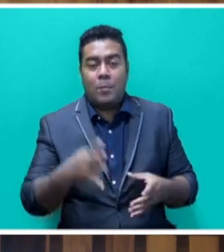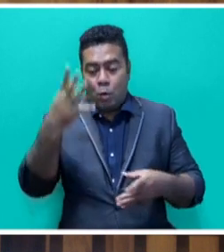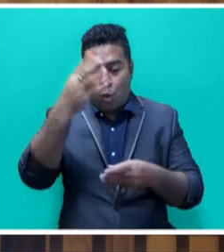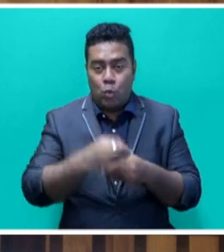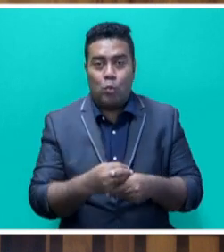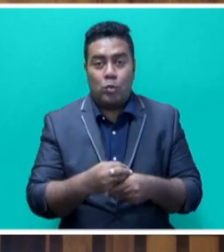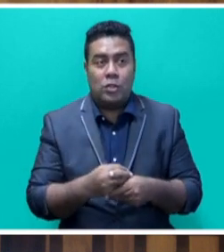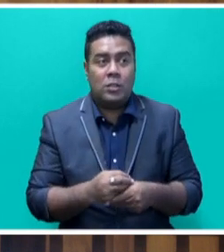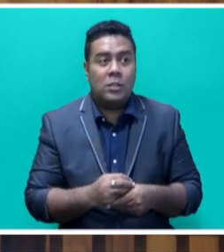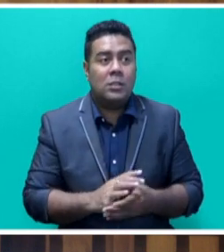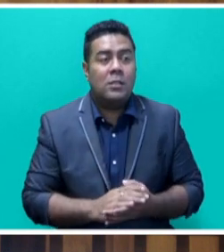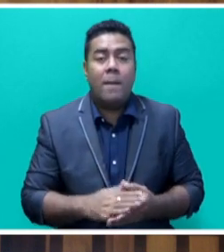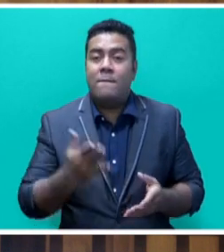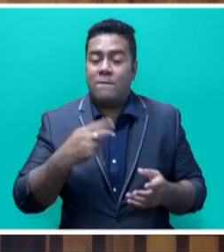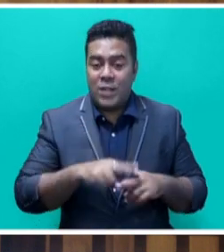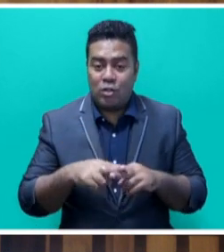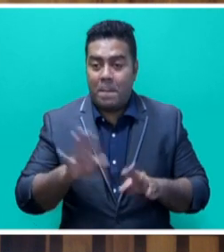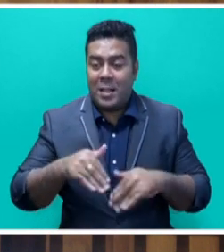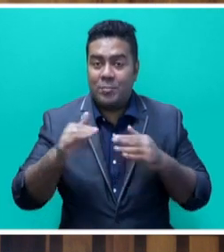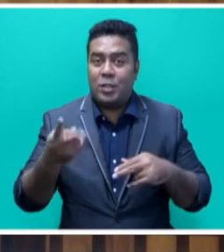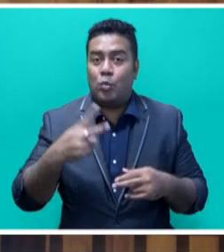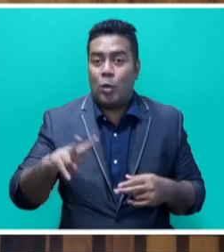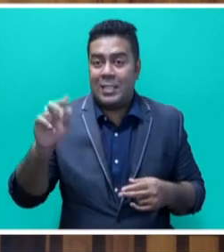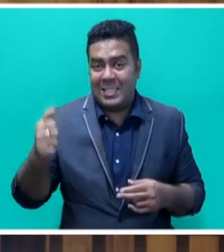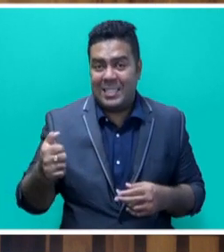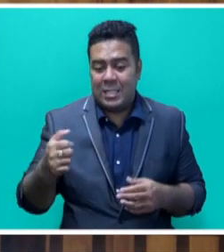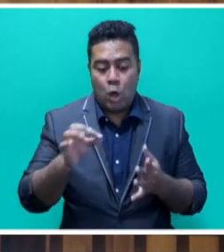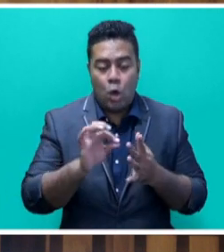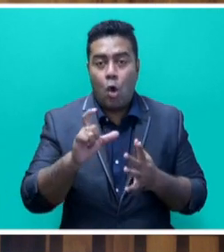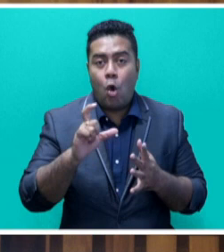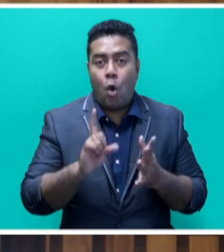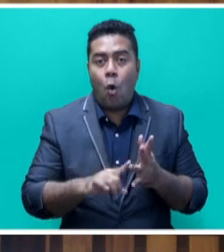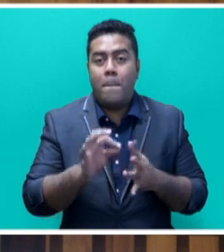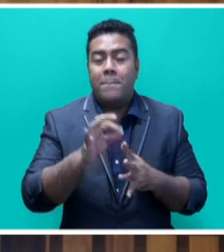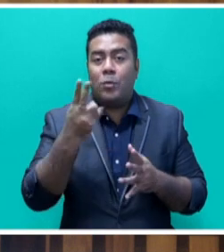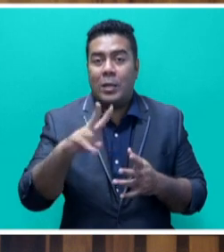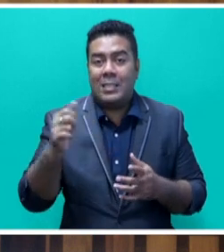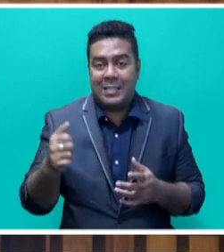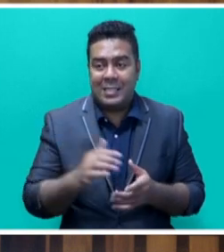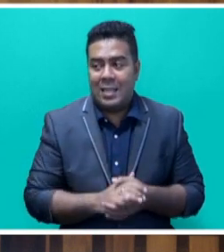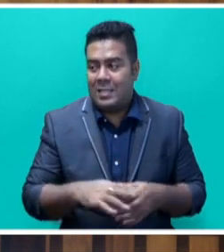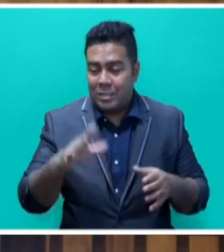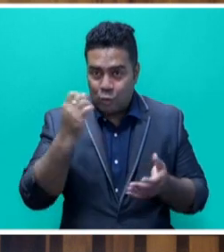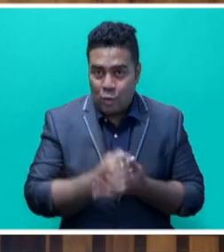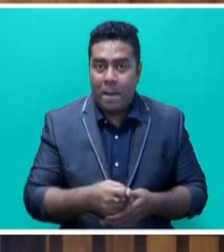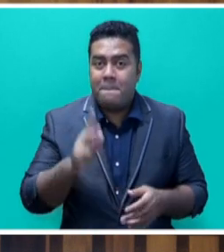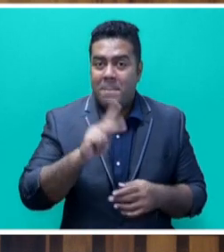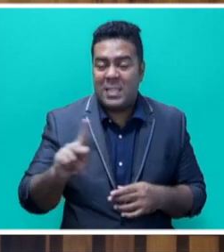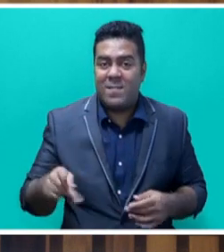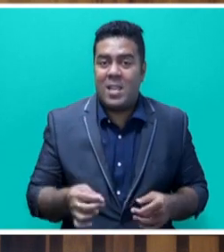Mr Speaker, sir, FIJIS participation in COP26 led by Honourable Prime Minister is critical to ensure that specific voices,